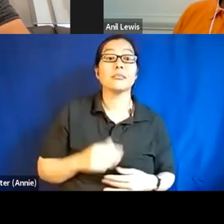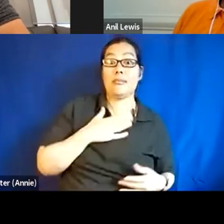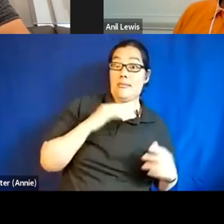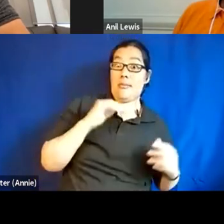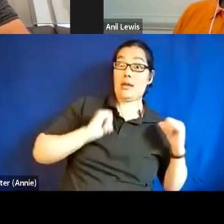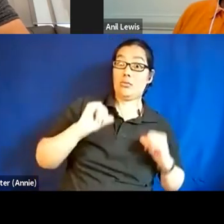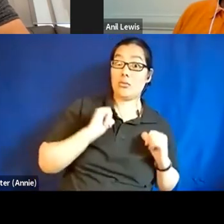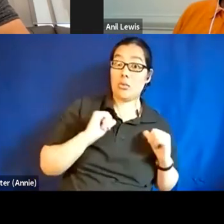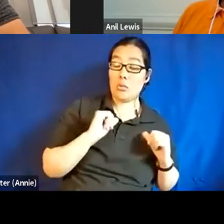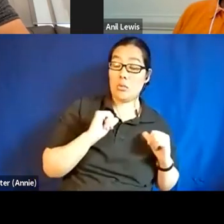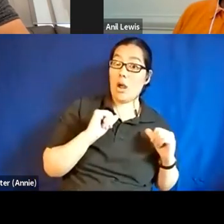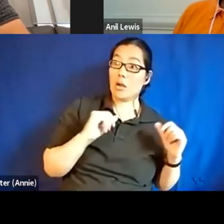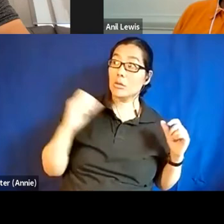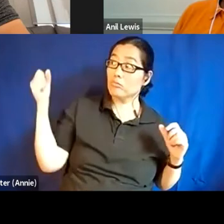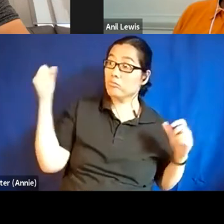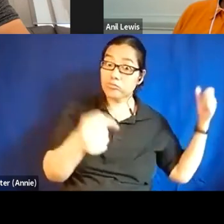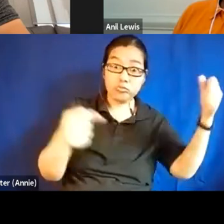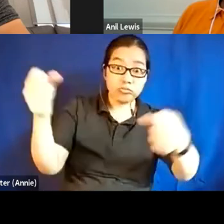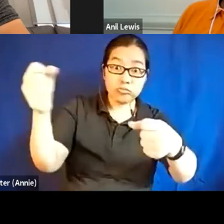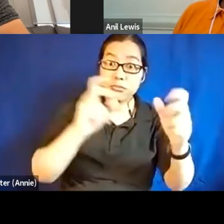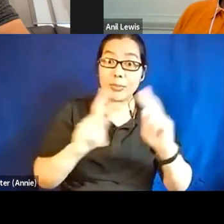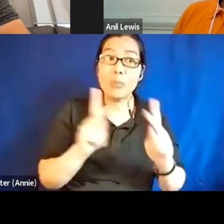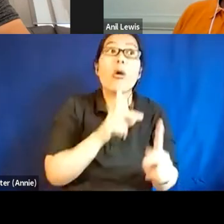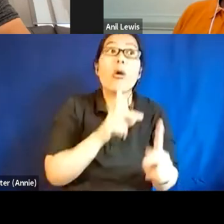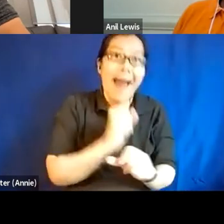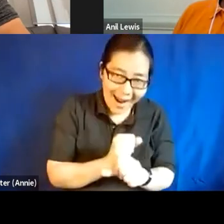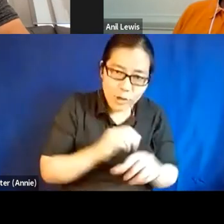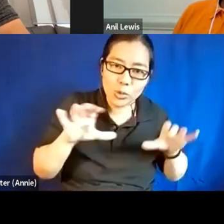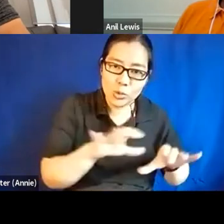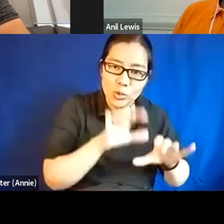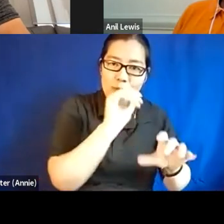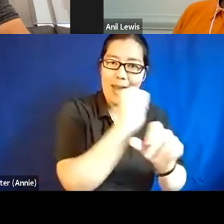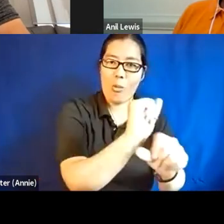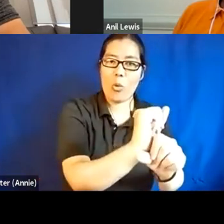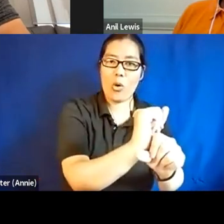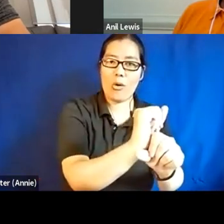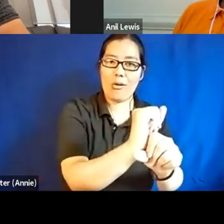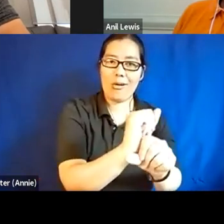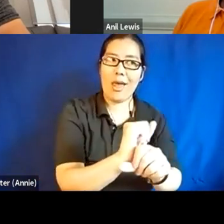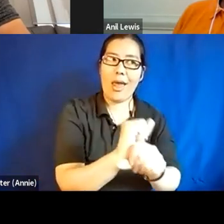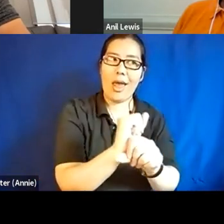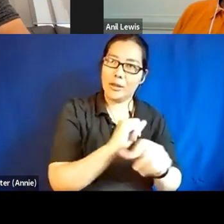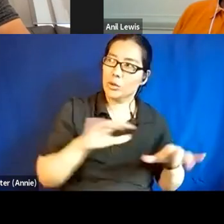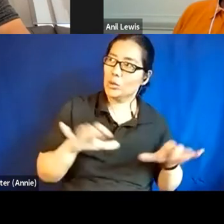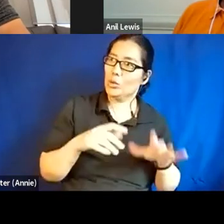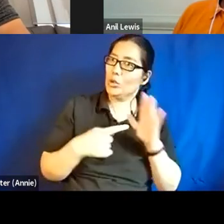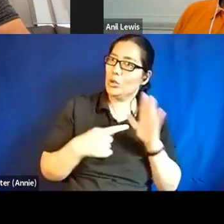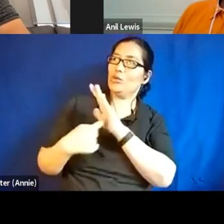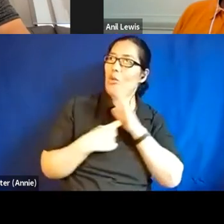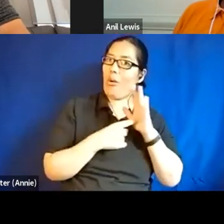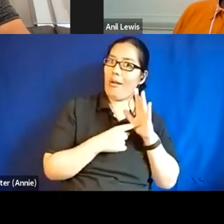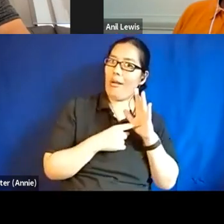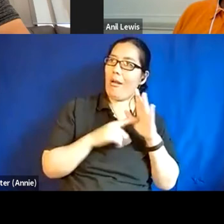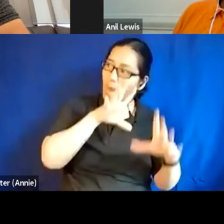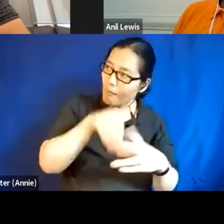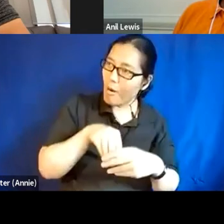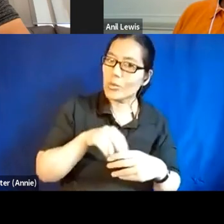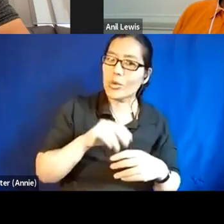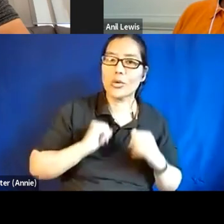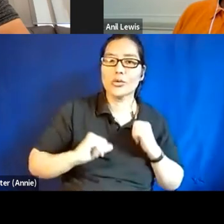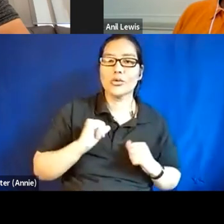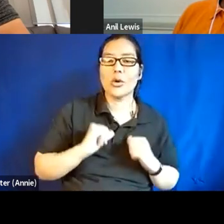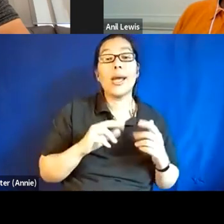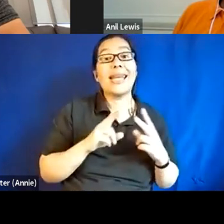to bring in people who actually really do that work to do, do stuff on our show, be part of our show, uh, whether